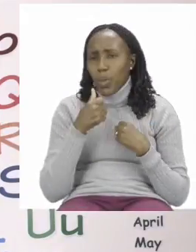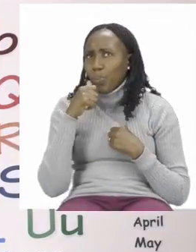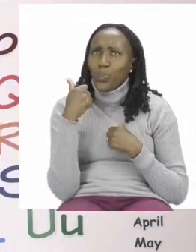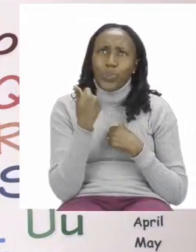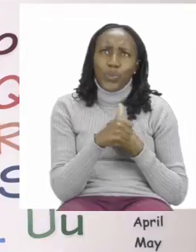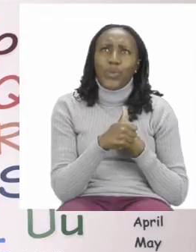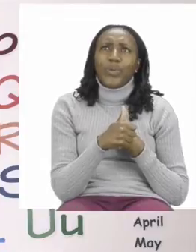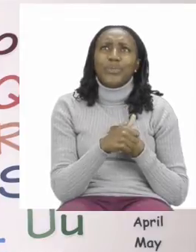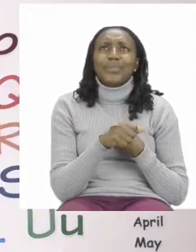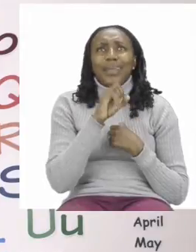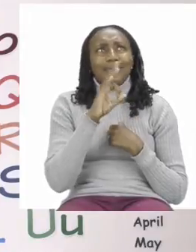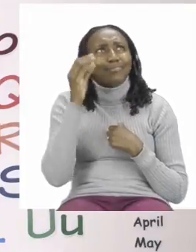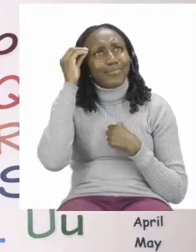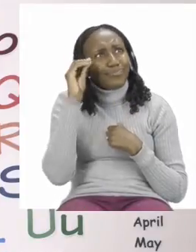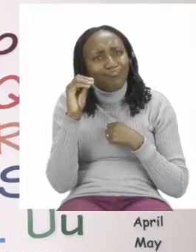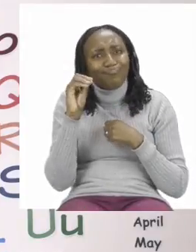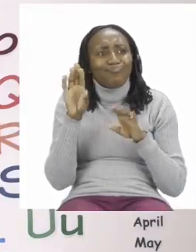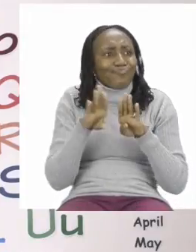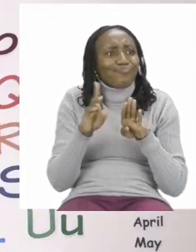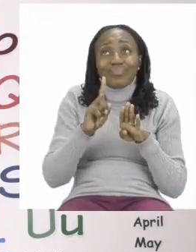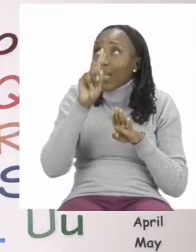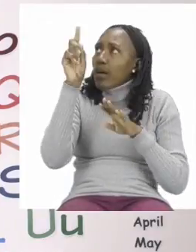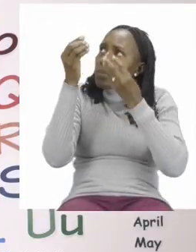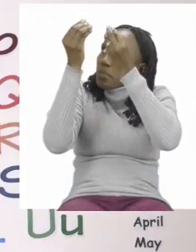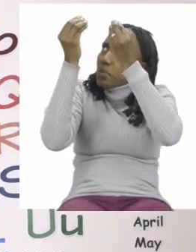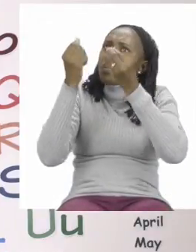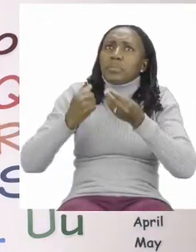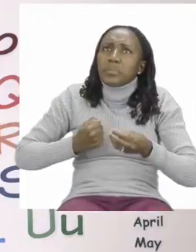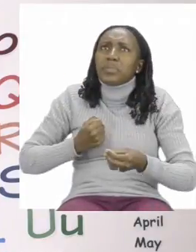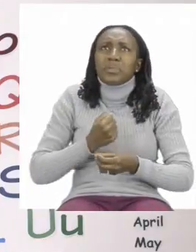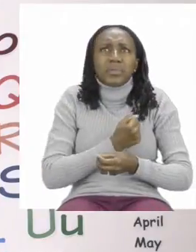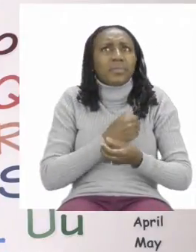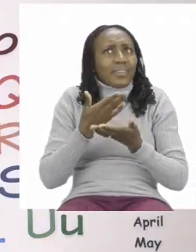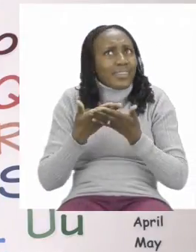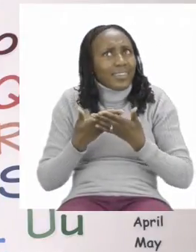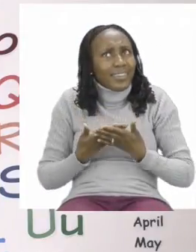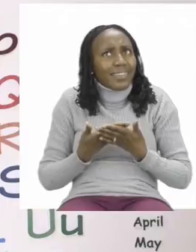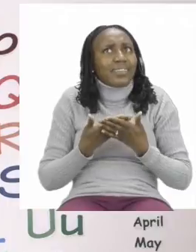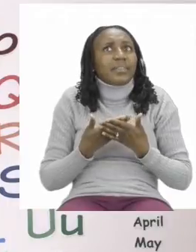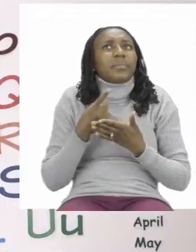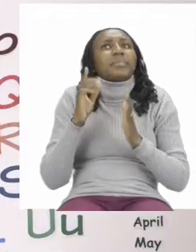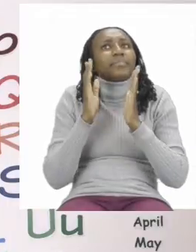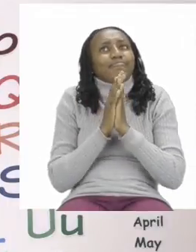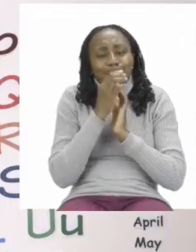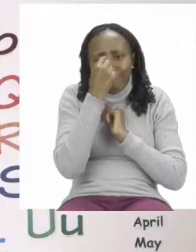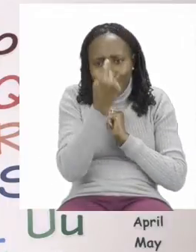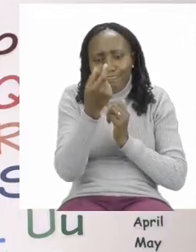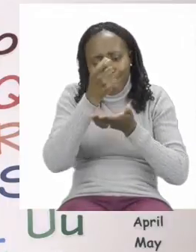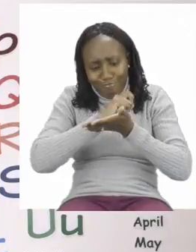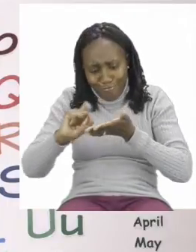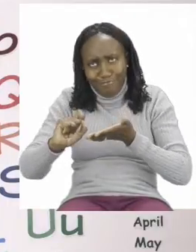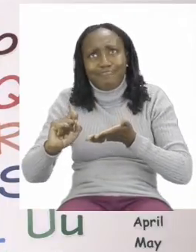if you're not sure what to do you can always ask an adult for help but just make sure that you finish your work by